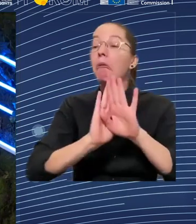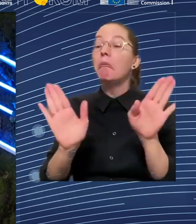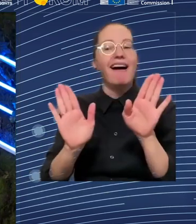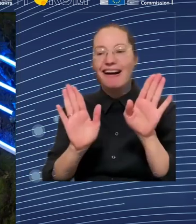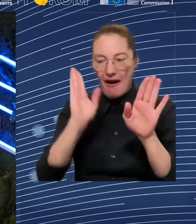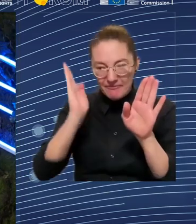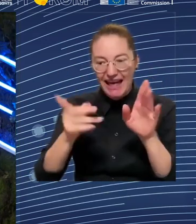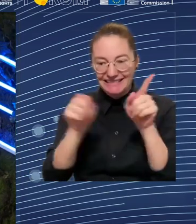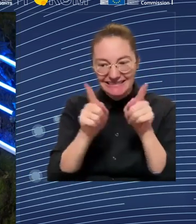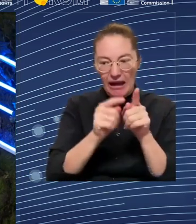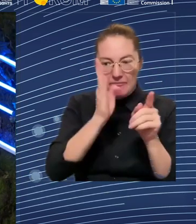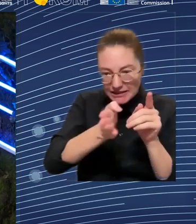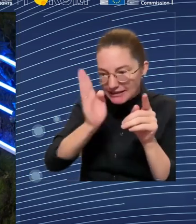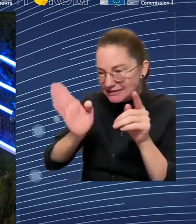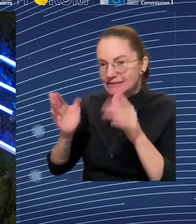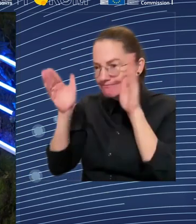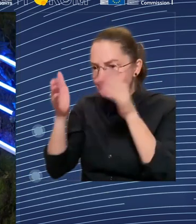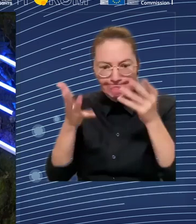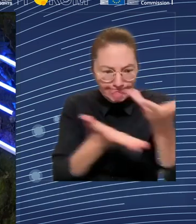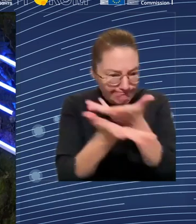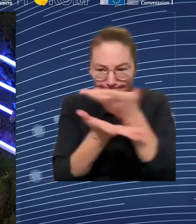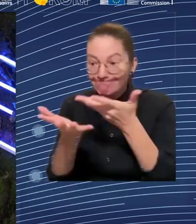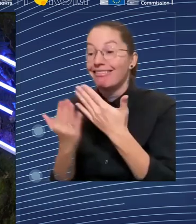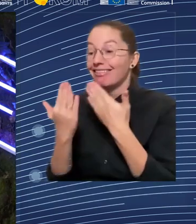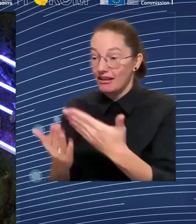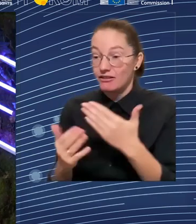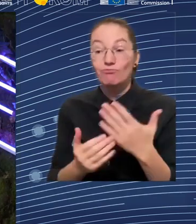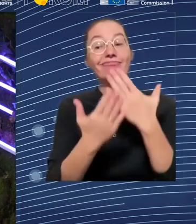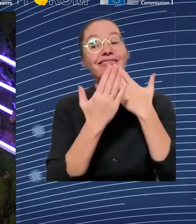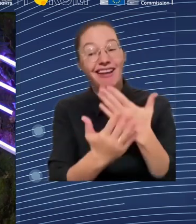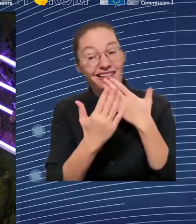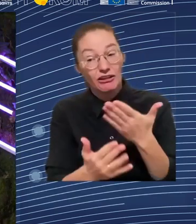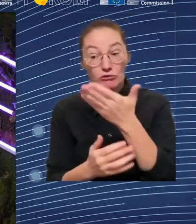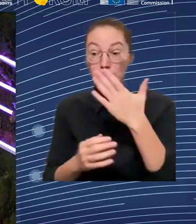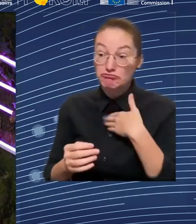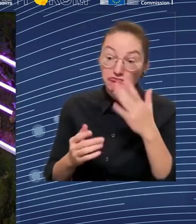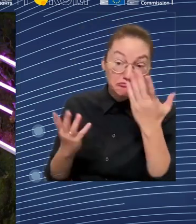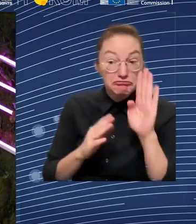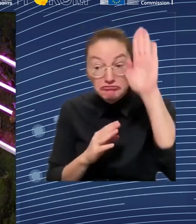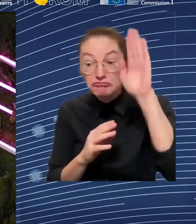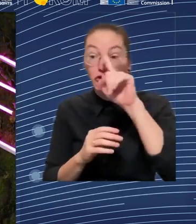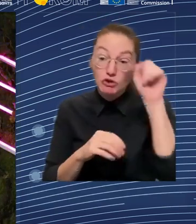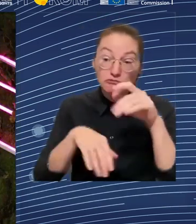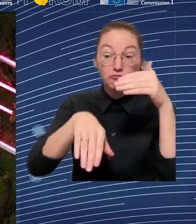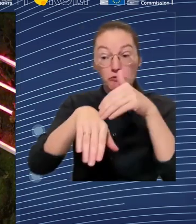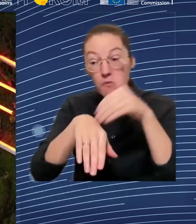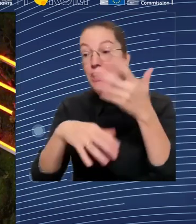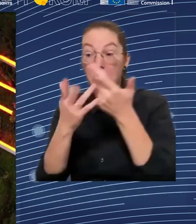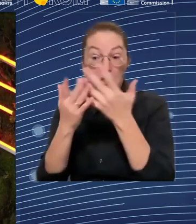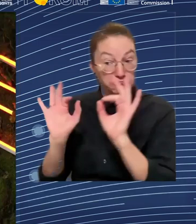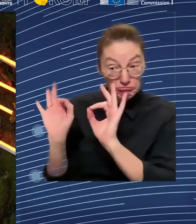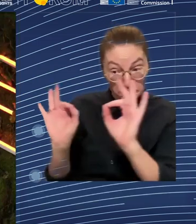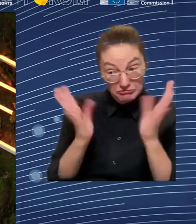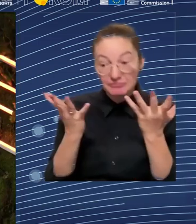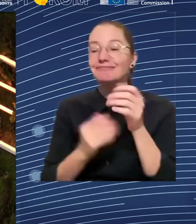So that we try and save some time for a Q&A with the audience. We've already got some questions online. And I'm sure there are a few in the audience